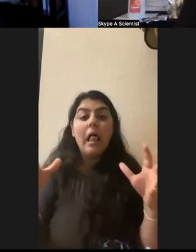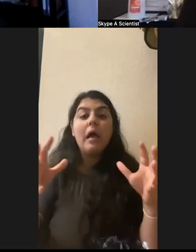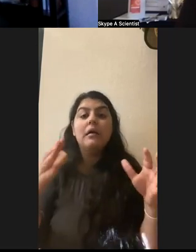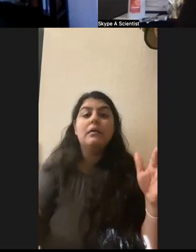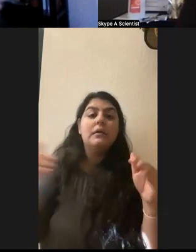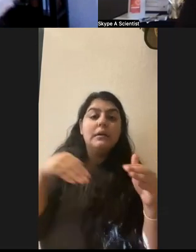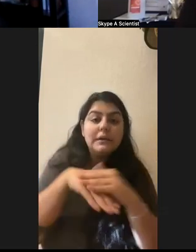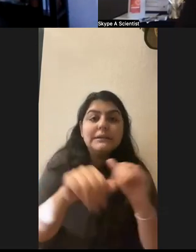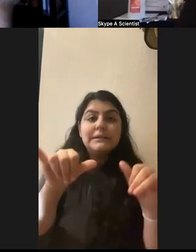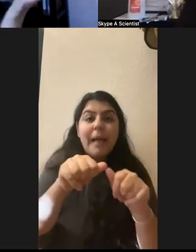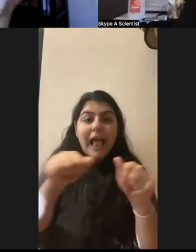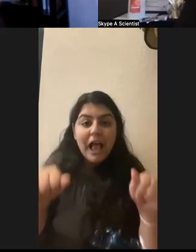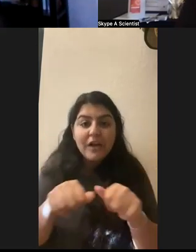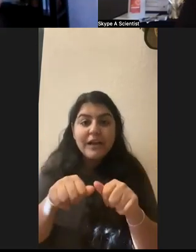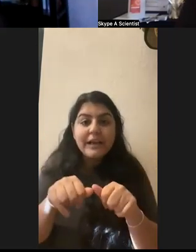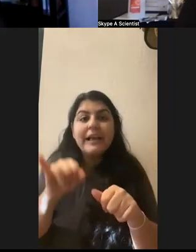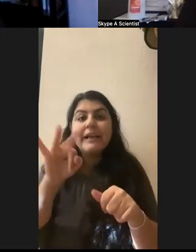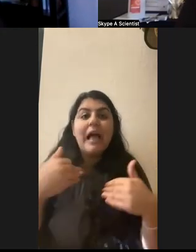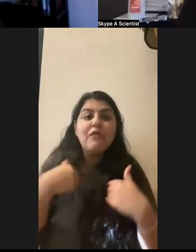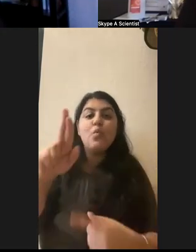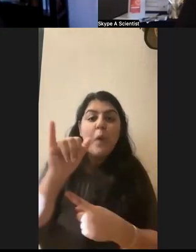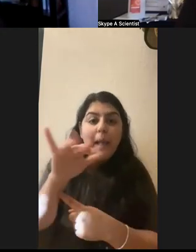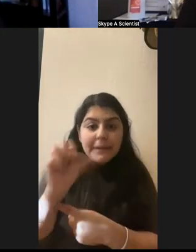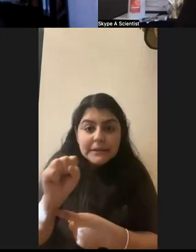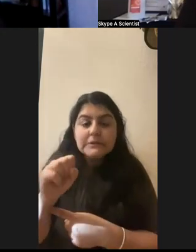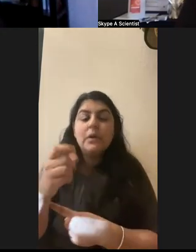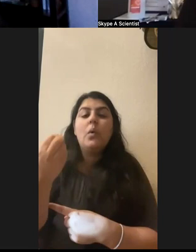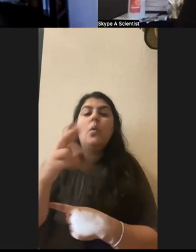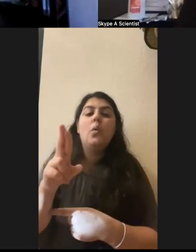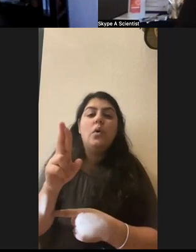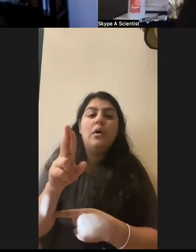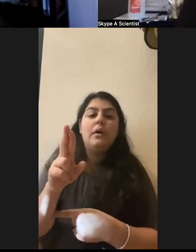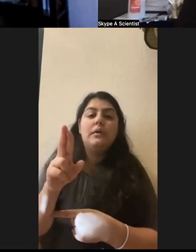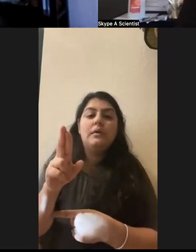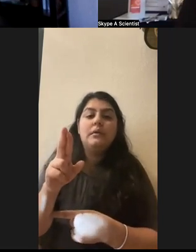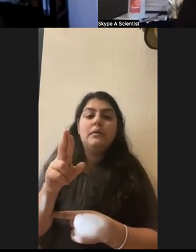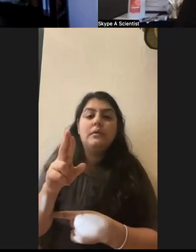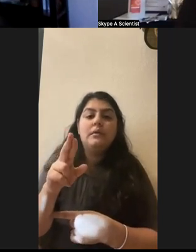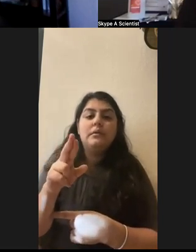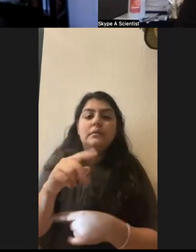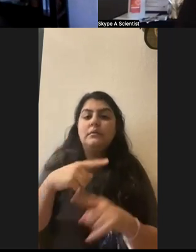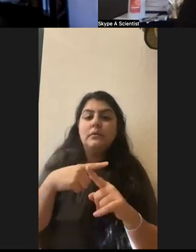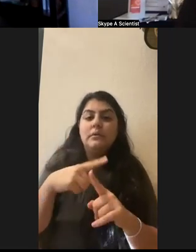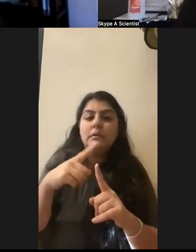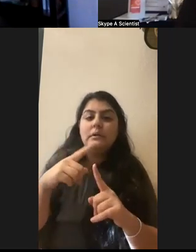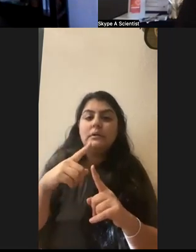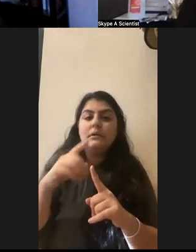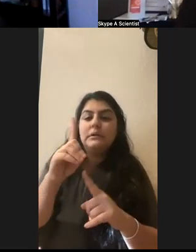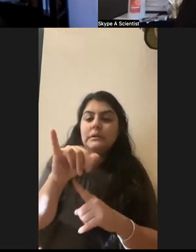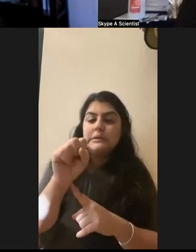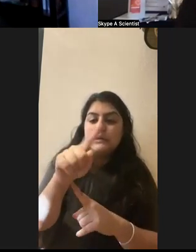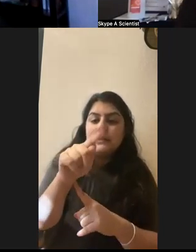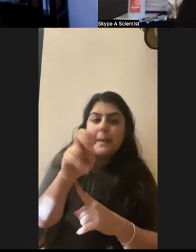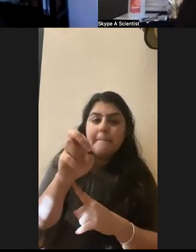then that disease, if they have rabies, one has rabies or, um, distemper, which dogs can get to. Um,